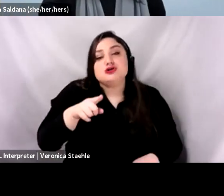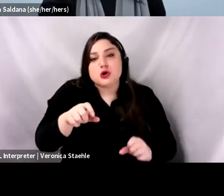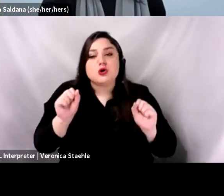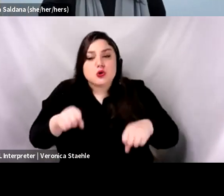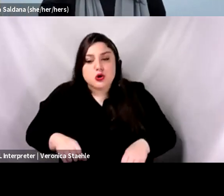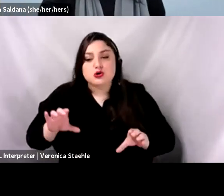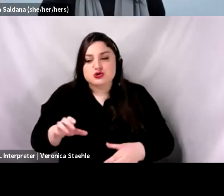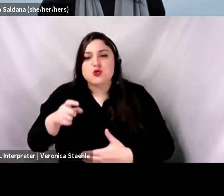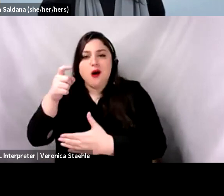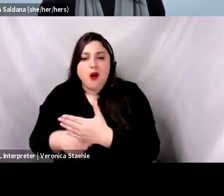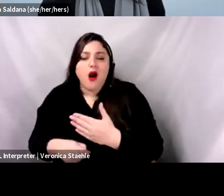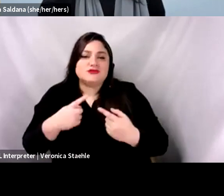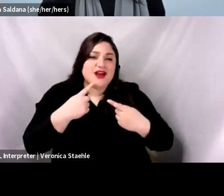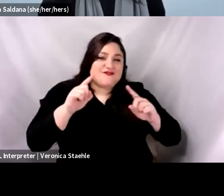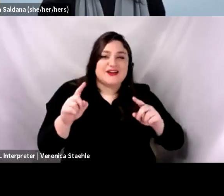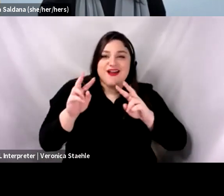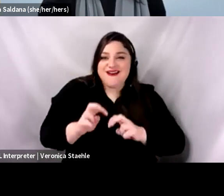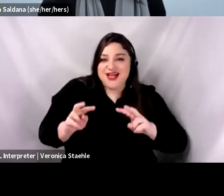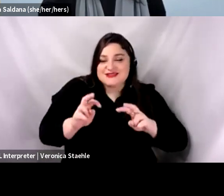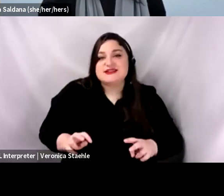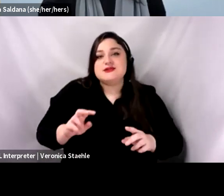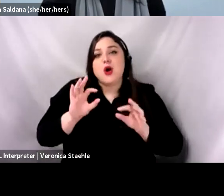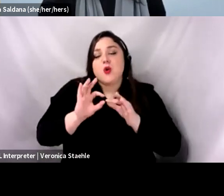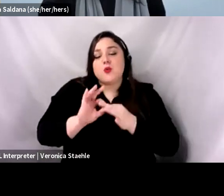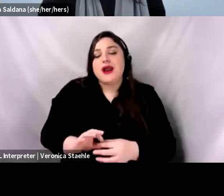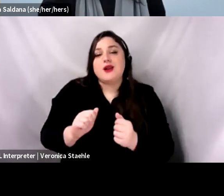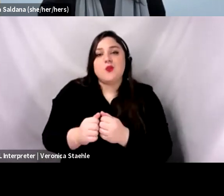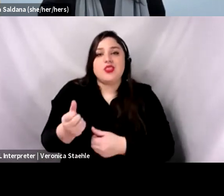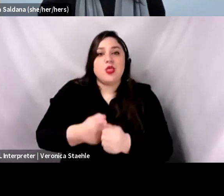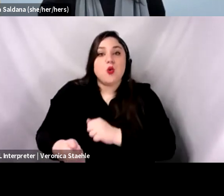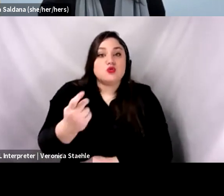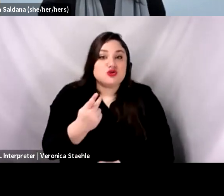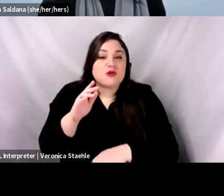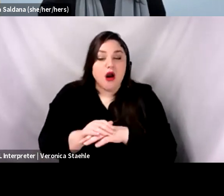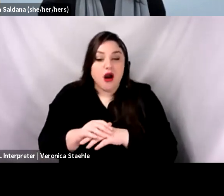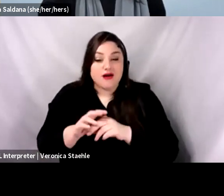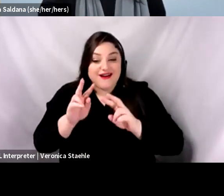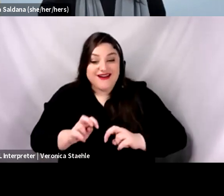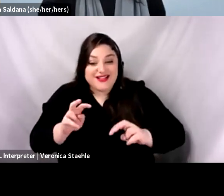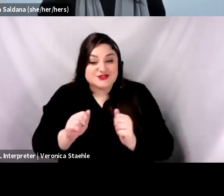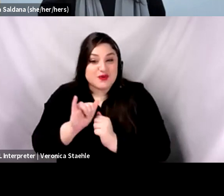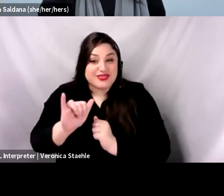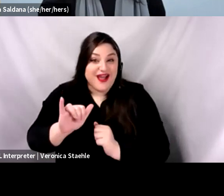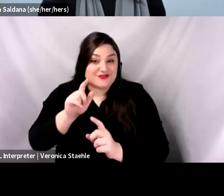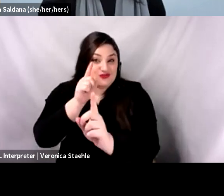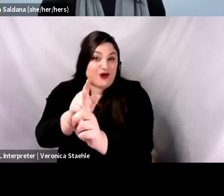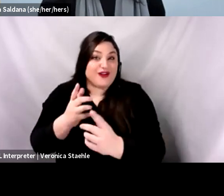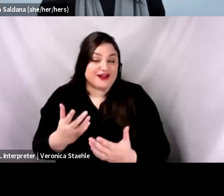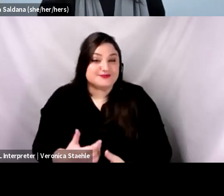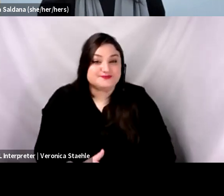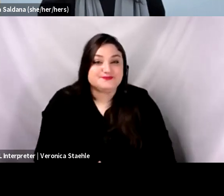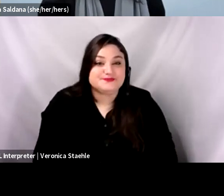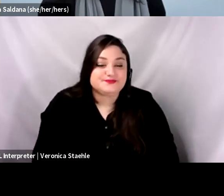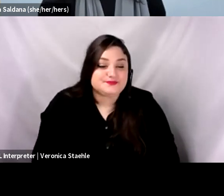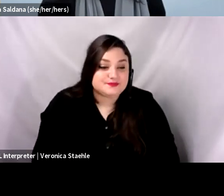terms of trading off the, the return on investment in terms of the outcome that you're trying to target. Now, it's not, it's not going to be